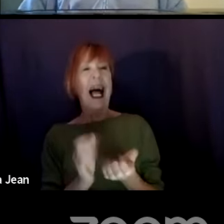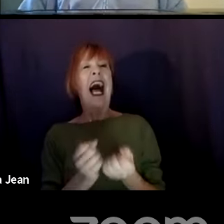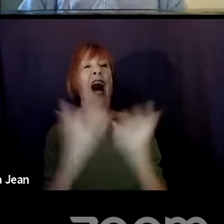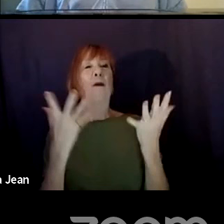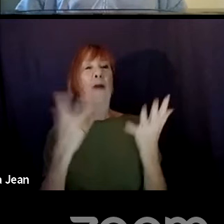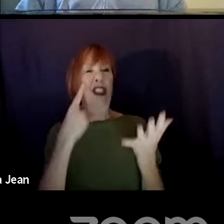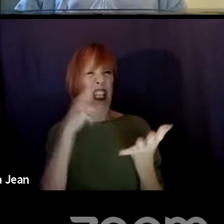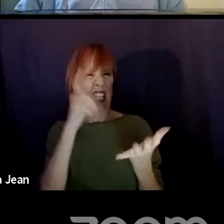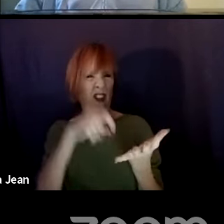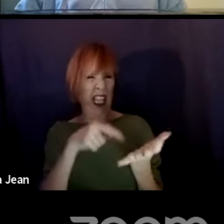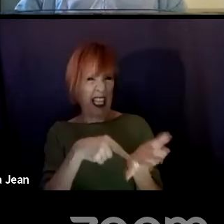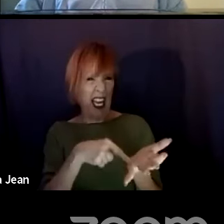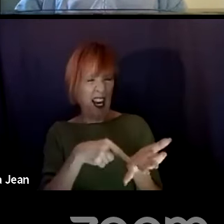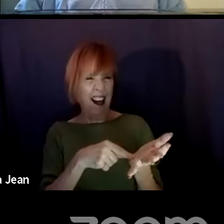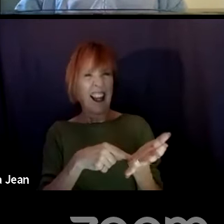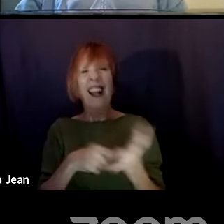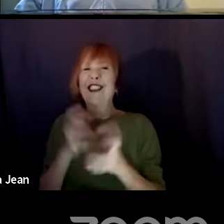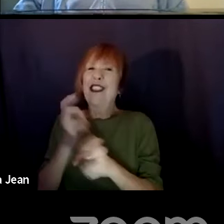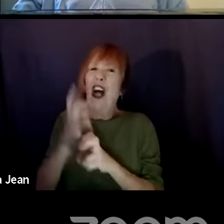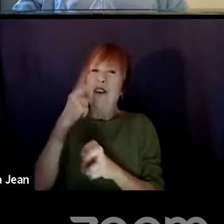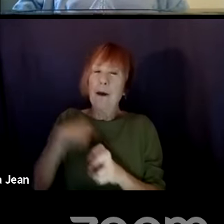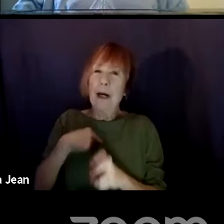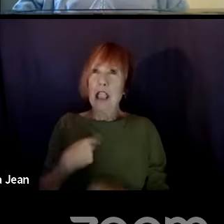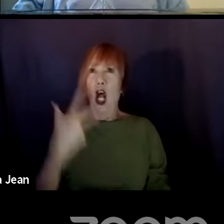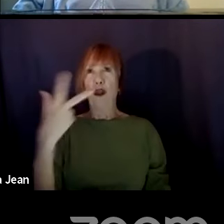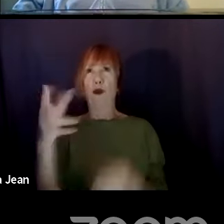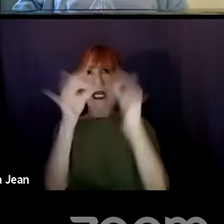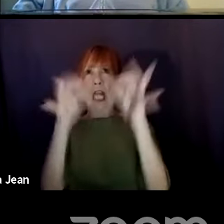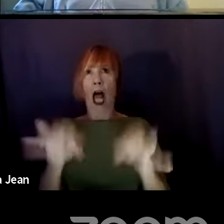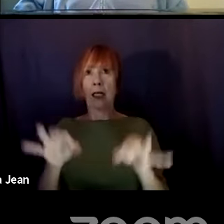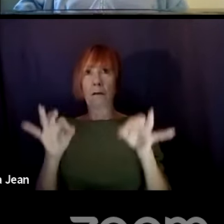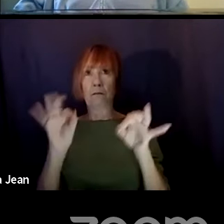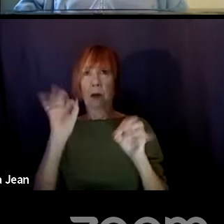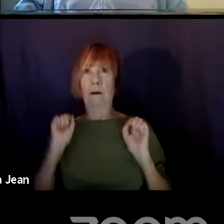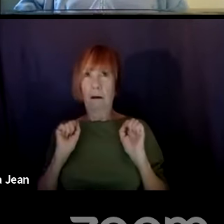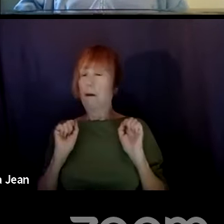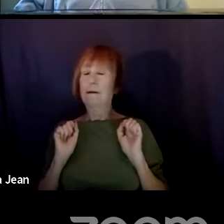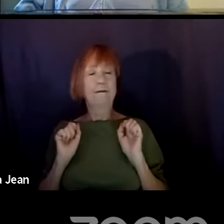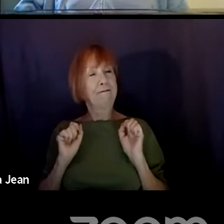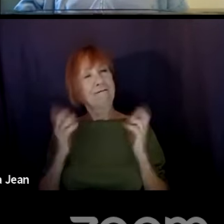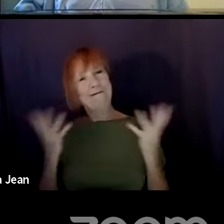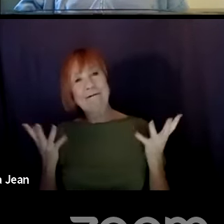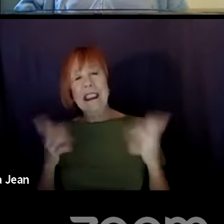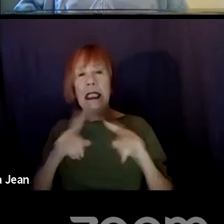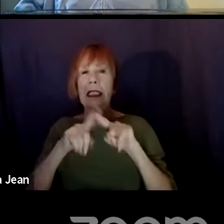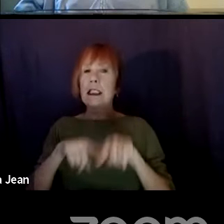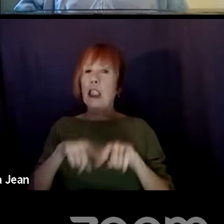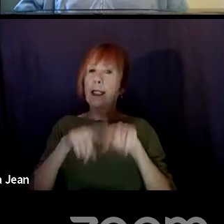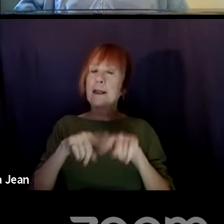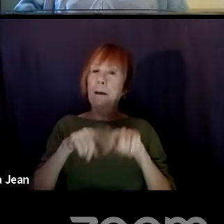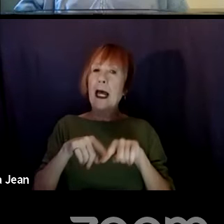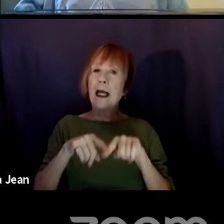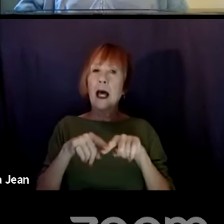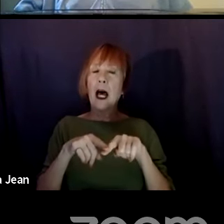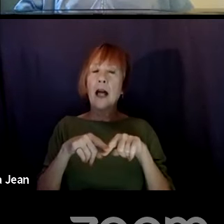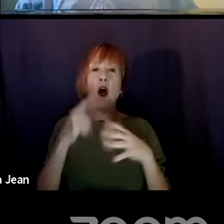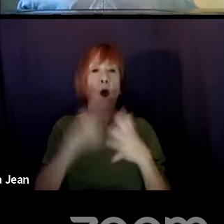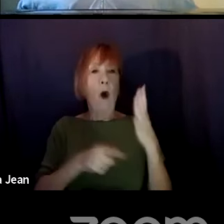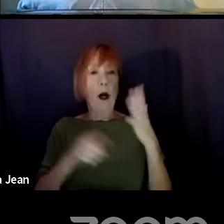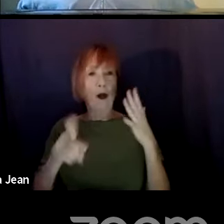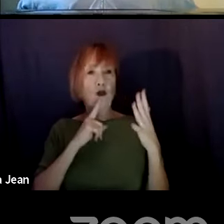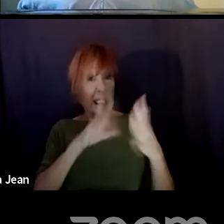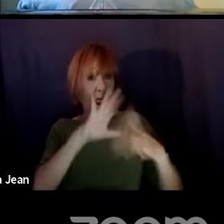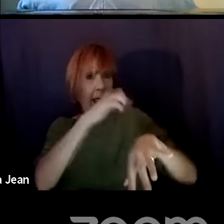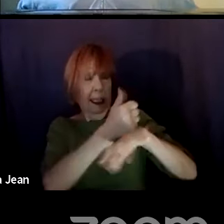in there. So it's hard for me to say three lines, you know. It depends on what you're really